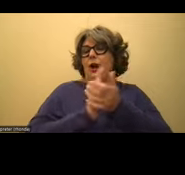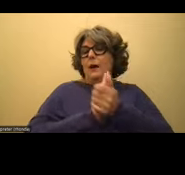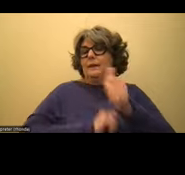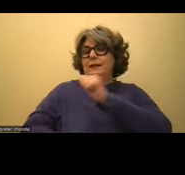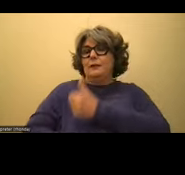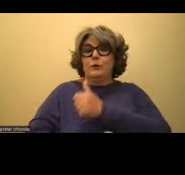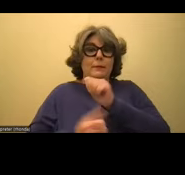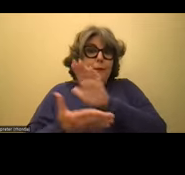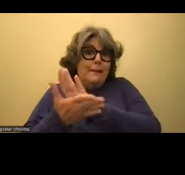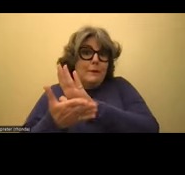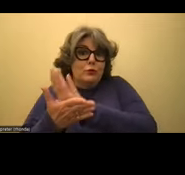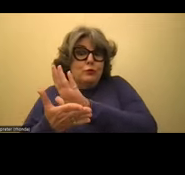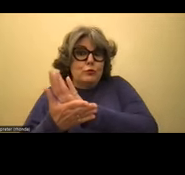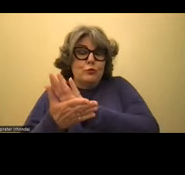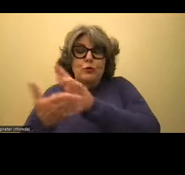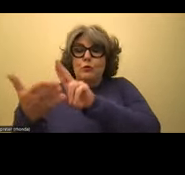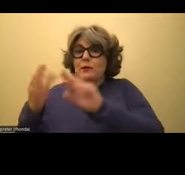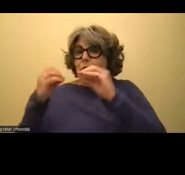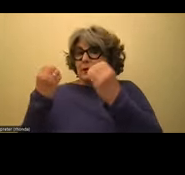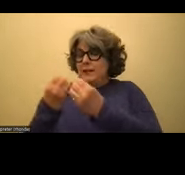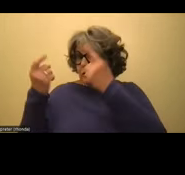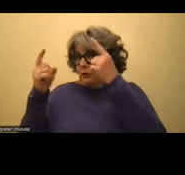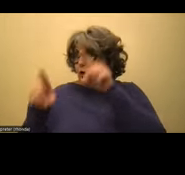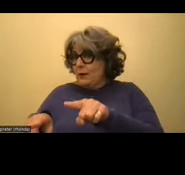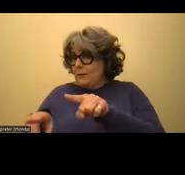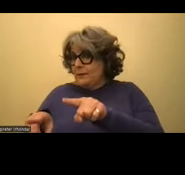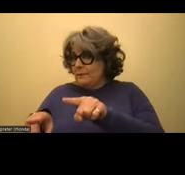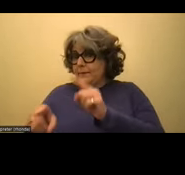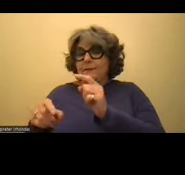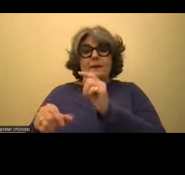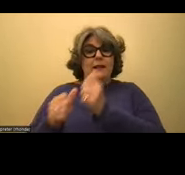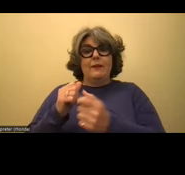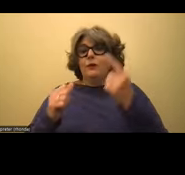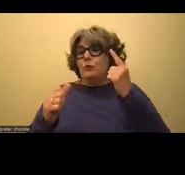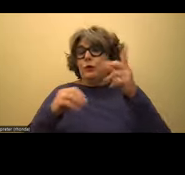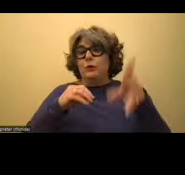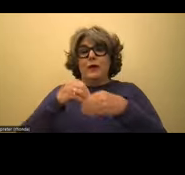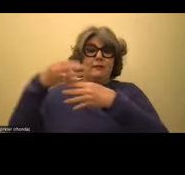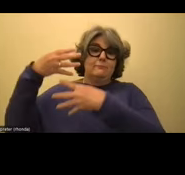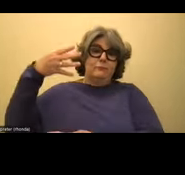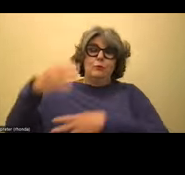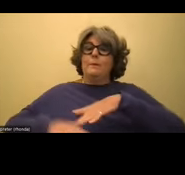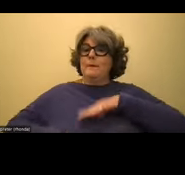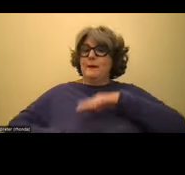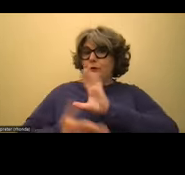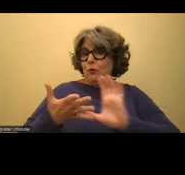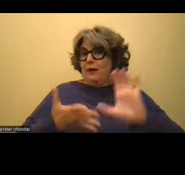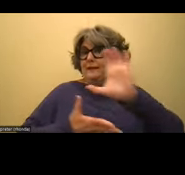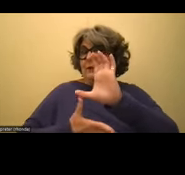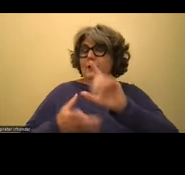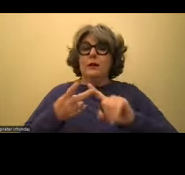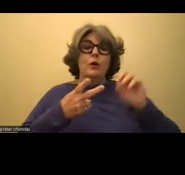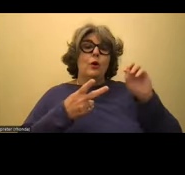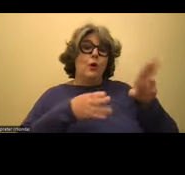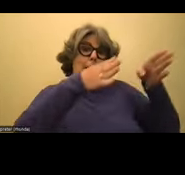go through your school, the school will sign an organizational agreement that says everybody we add to our roster will meet the criteria or you